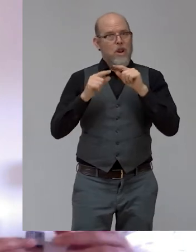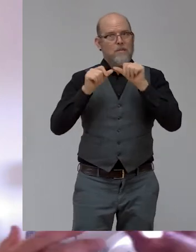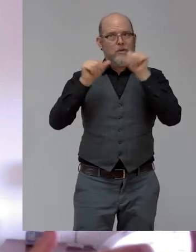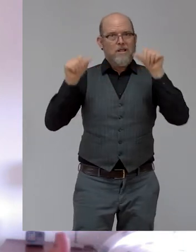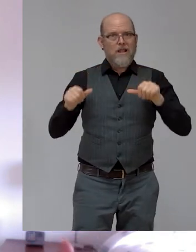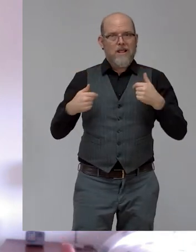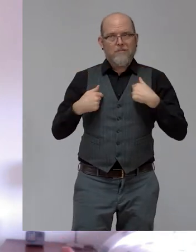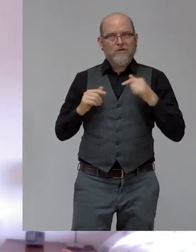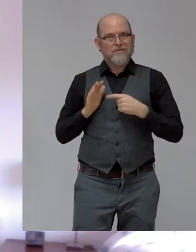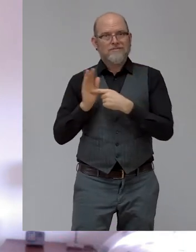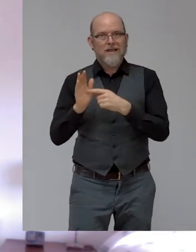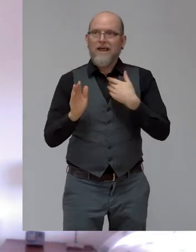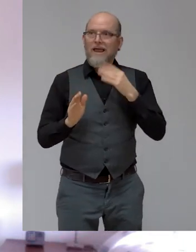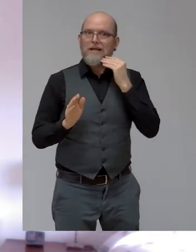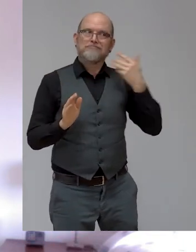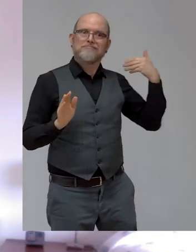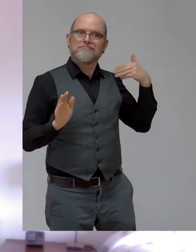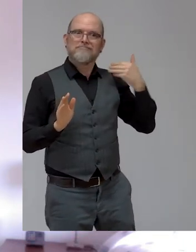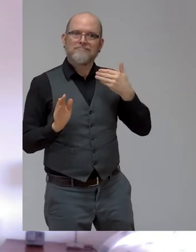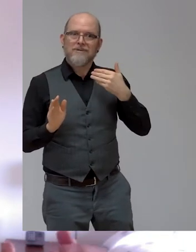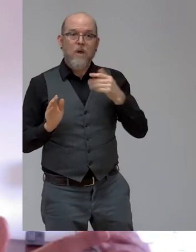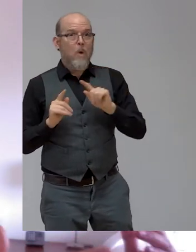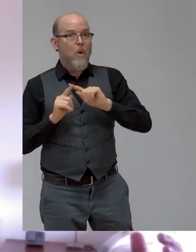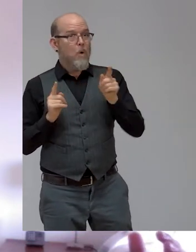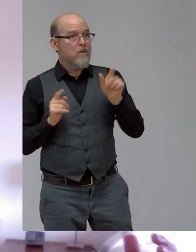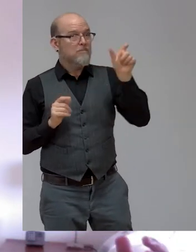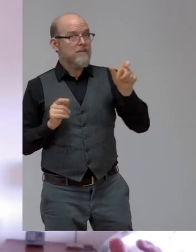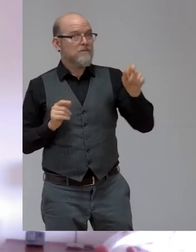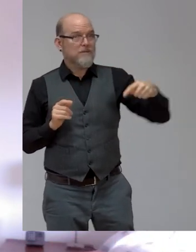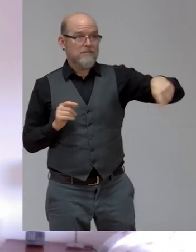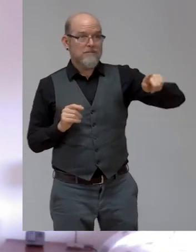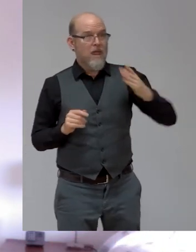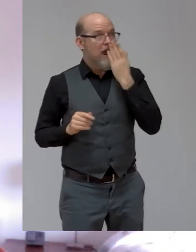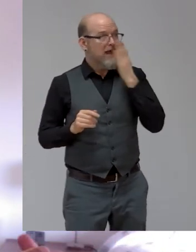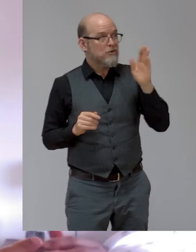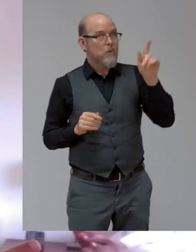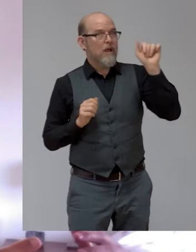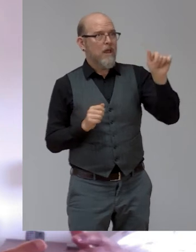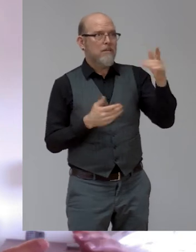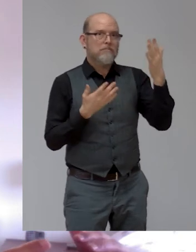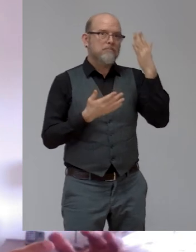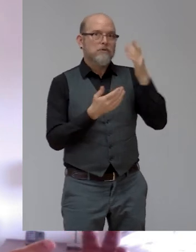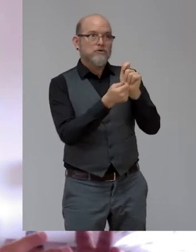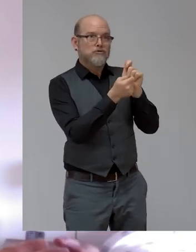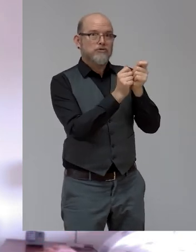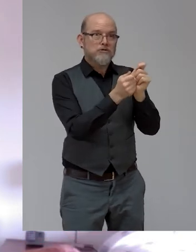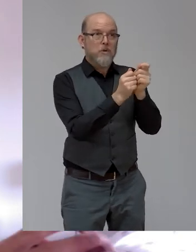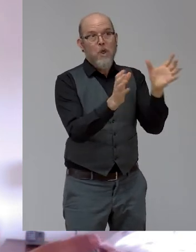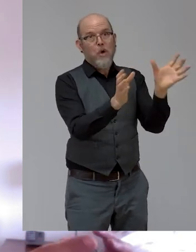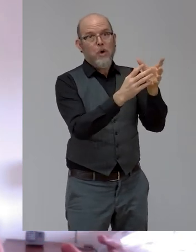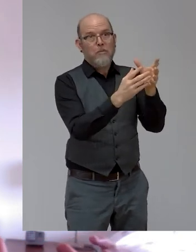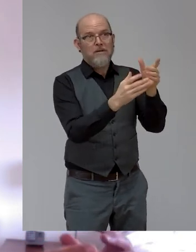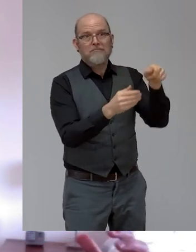change the mindset of somebody else, hopefully a group of other people and the collective group of other people,